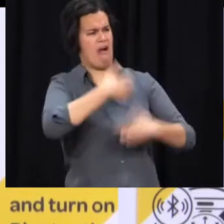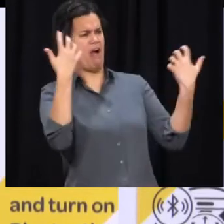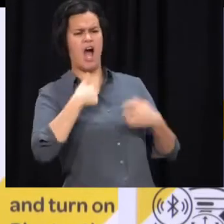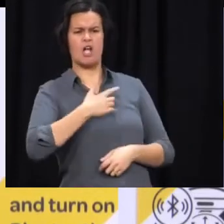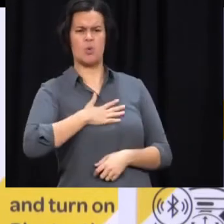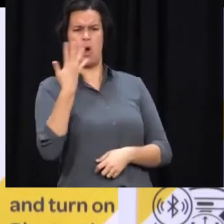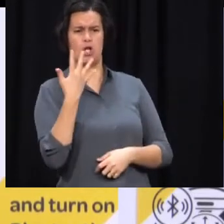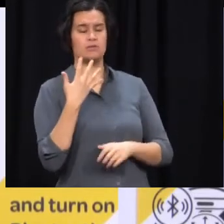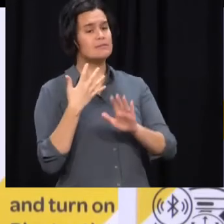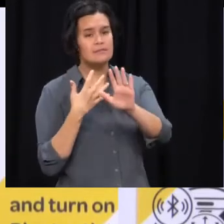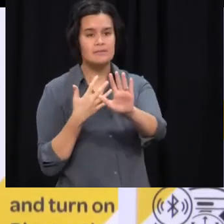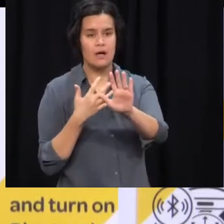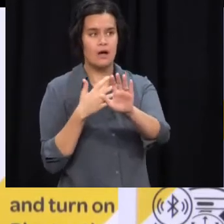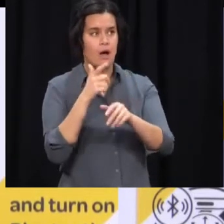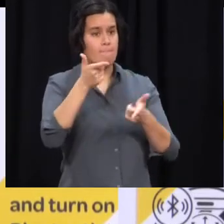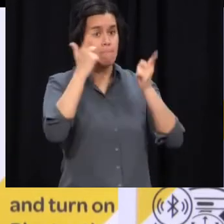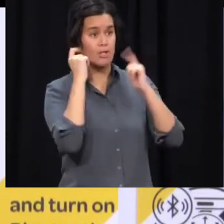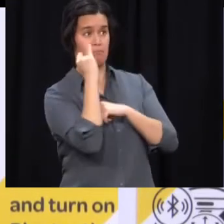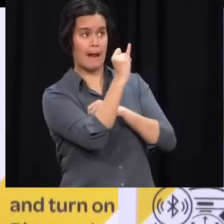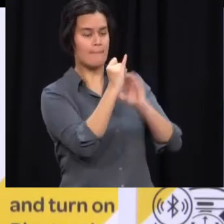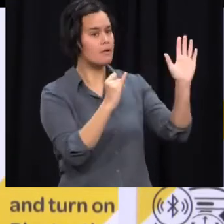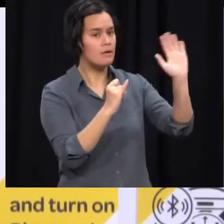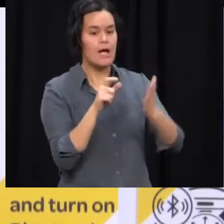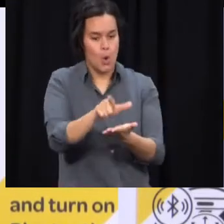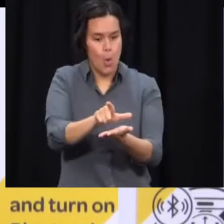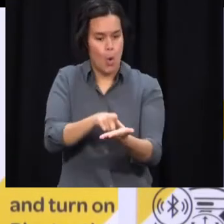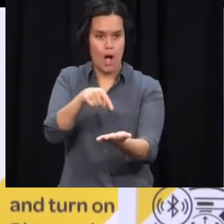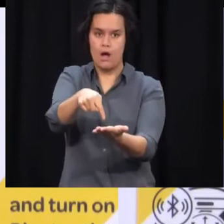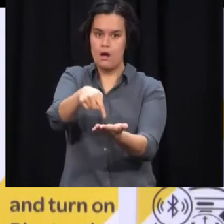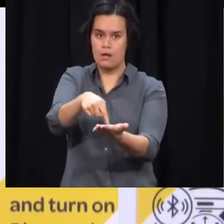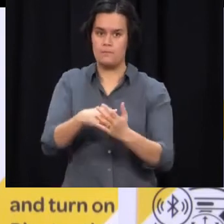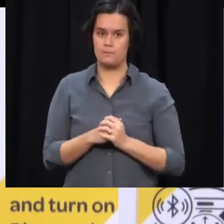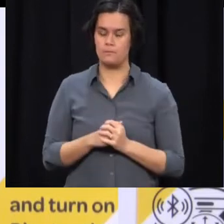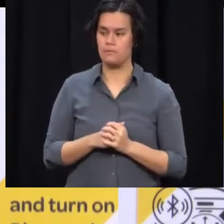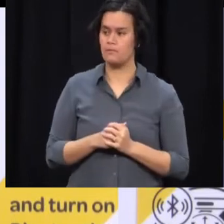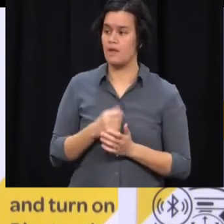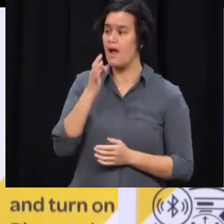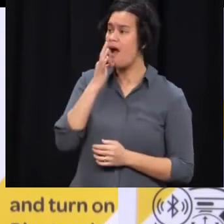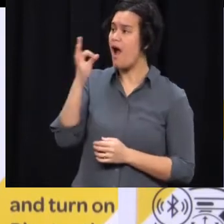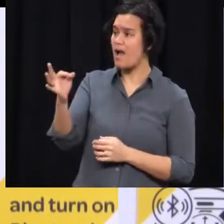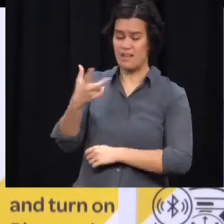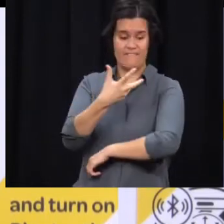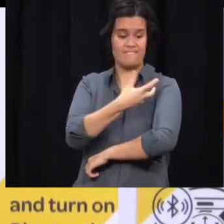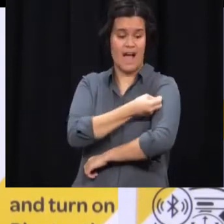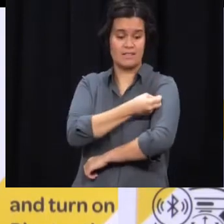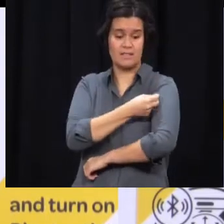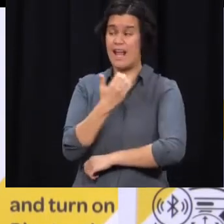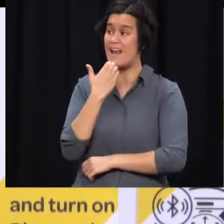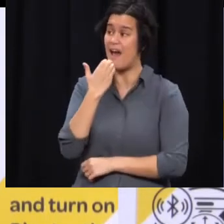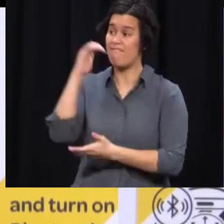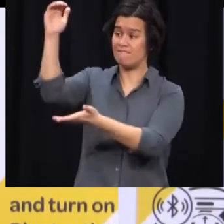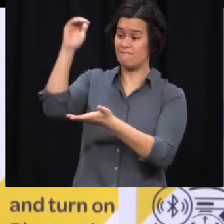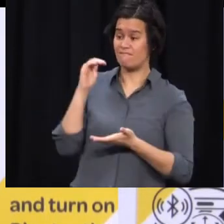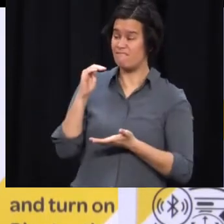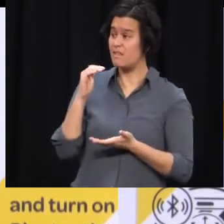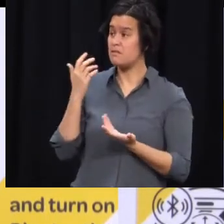How are vaccine stocks, particularly given the ramp up the last few days, how are vaccine stocks? When's the next lot arrive? Is